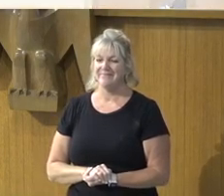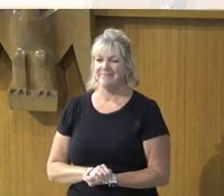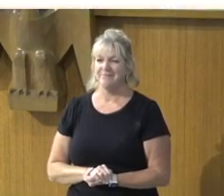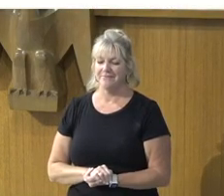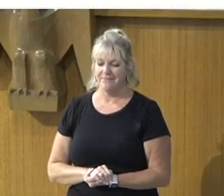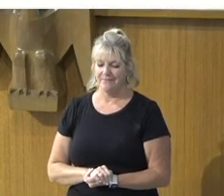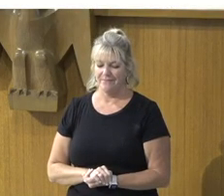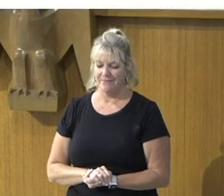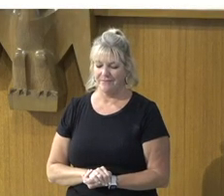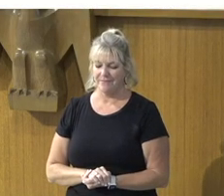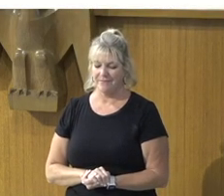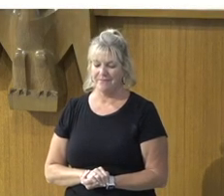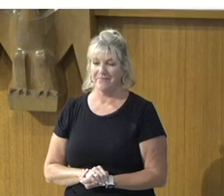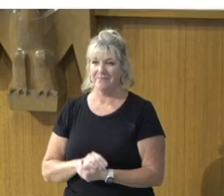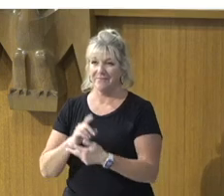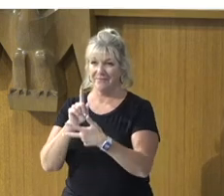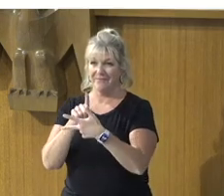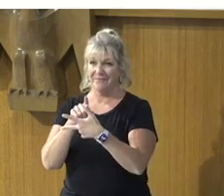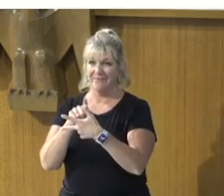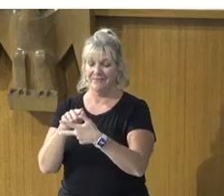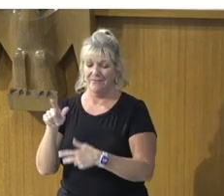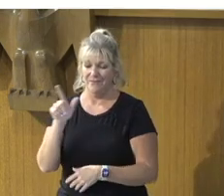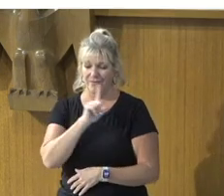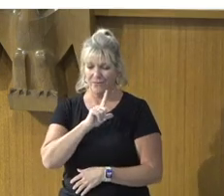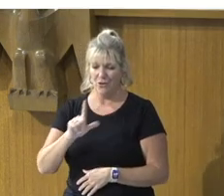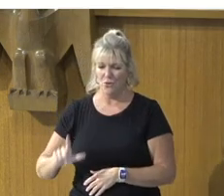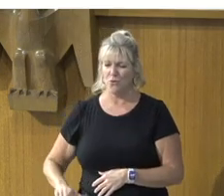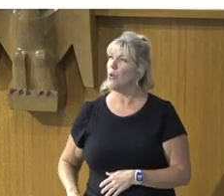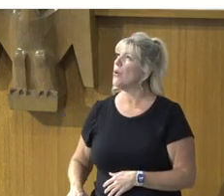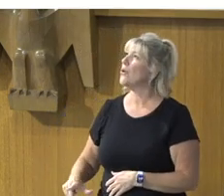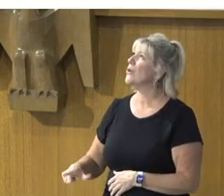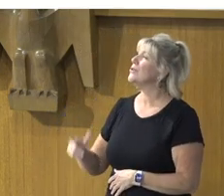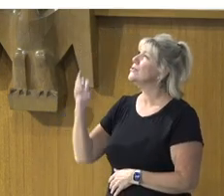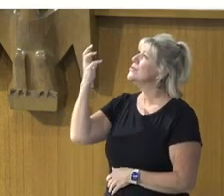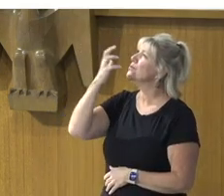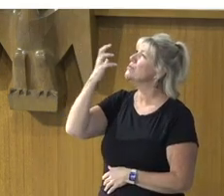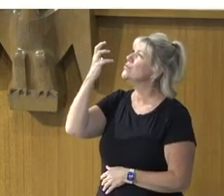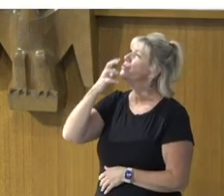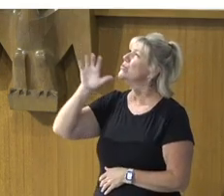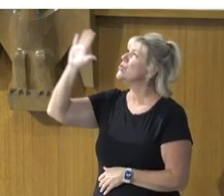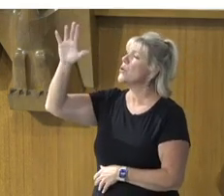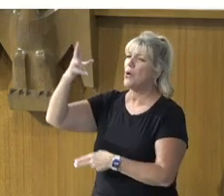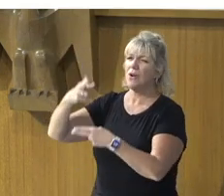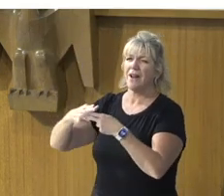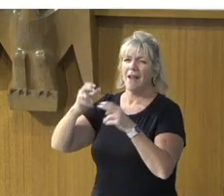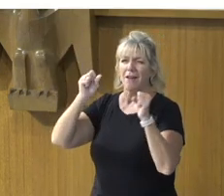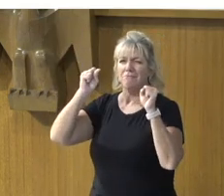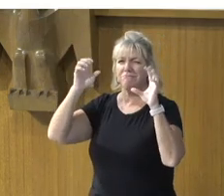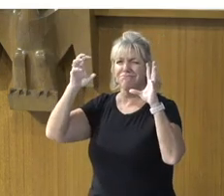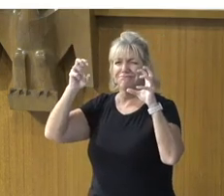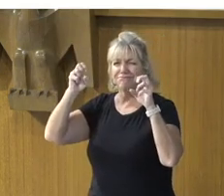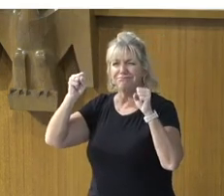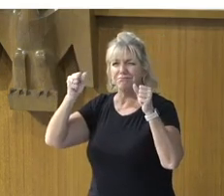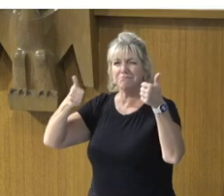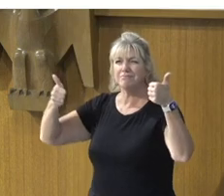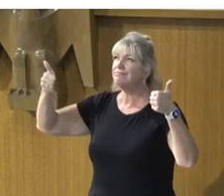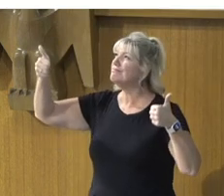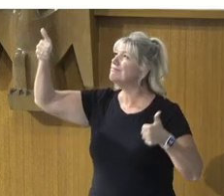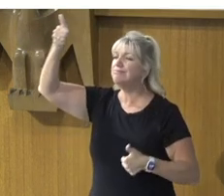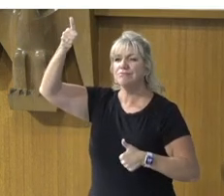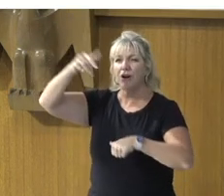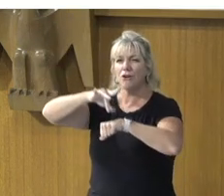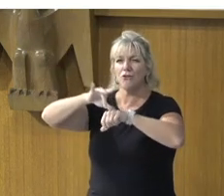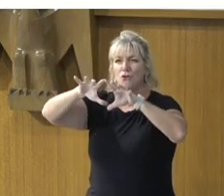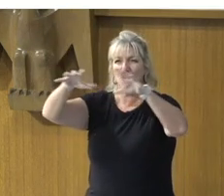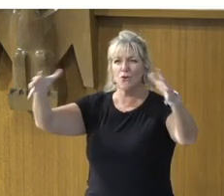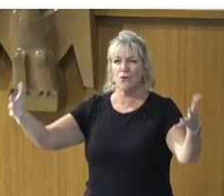O Lord, our Sovereign, how majestic is thy name in all of the earth. You have set